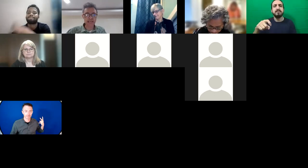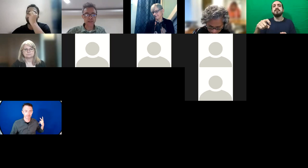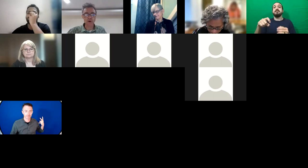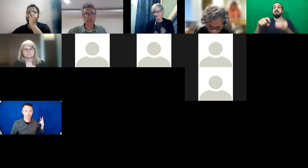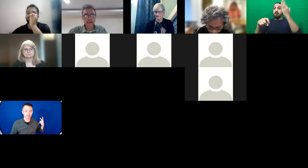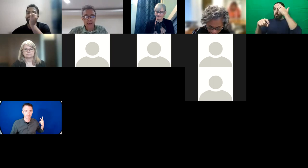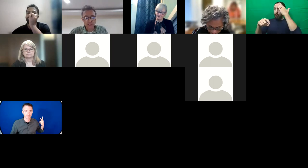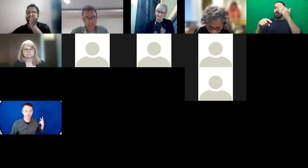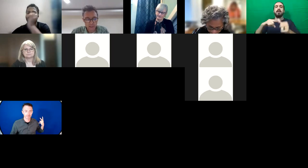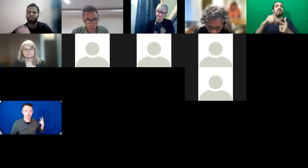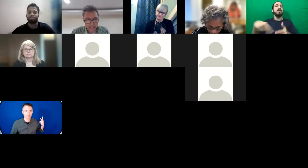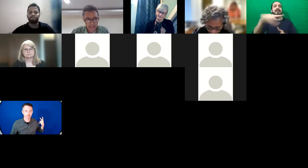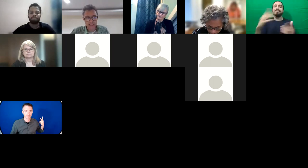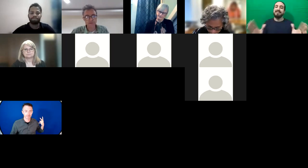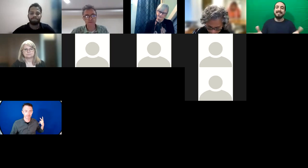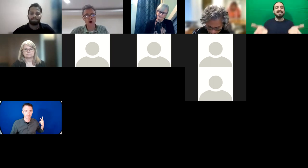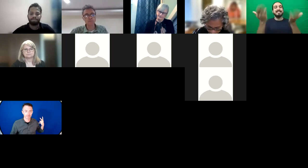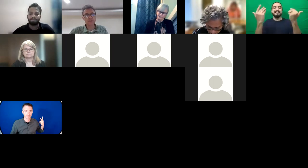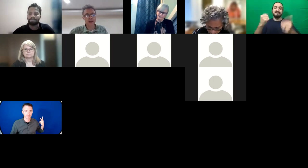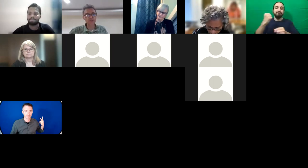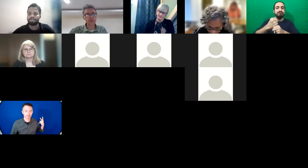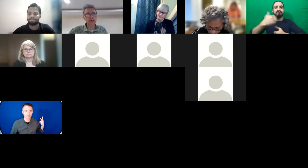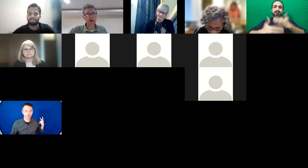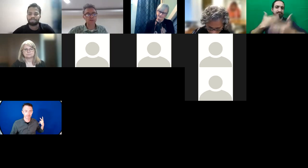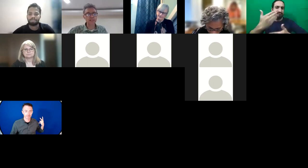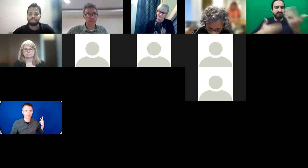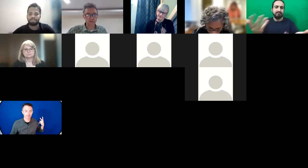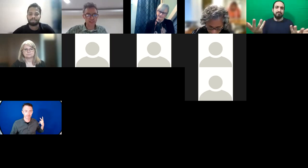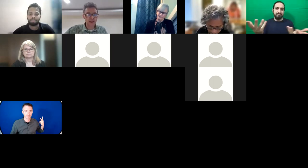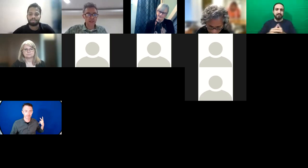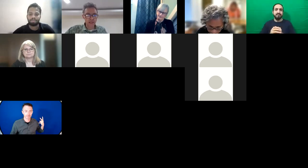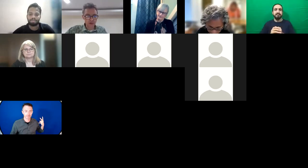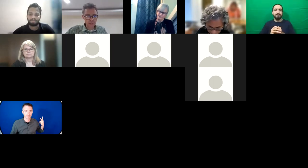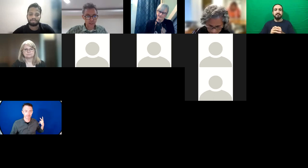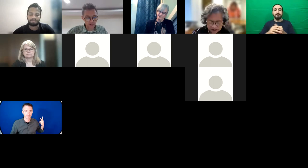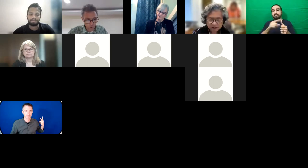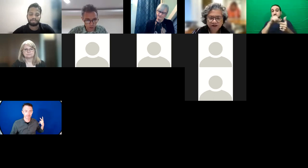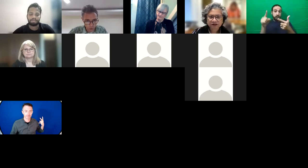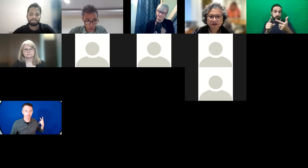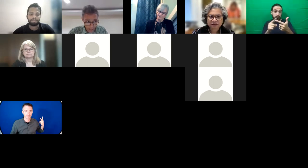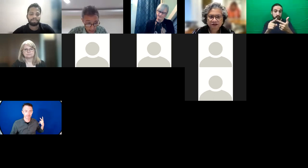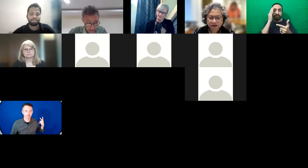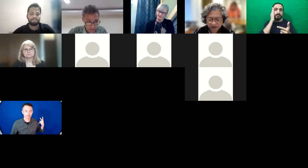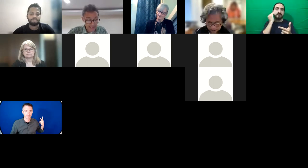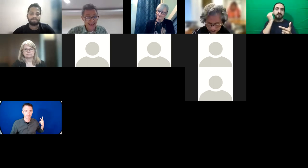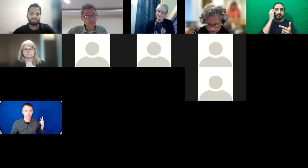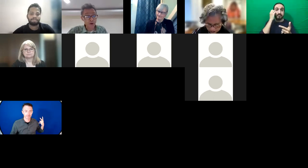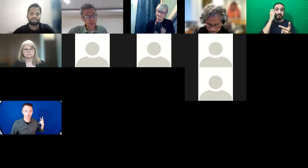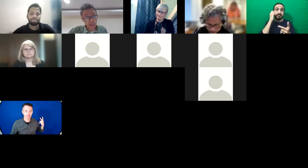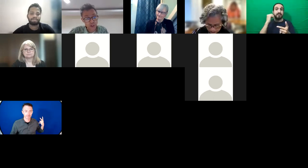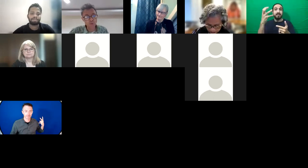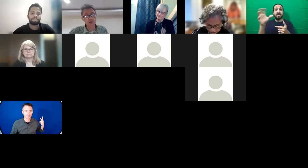first point. The second point is we need a willingness from developed country governments, governments and countries that can afford to do so, and ultimately